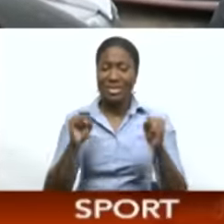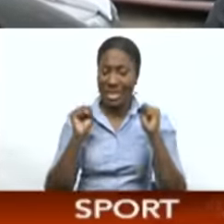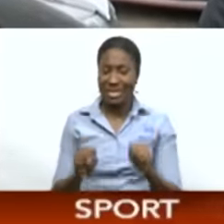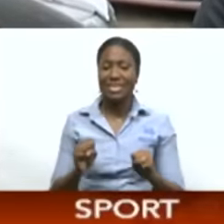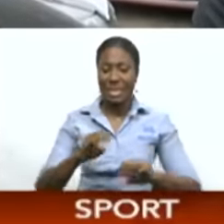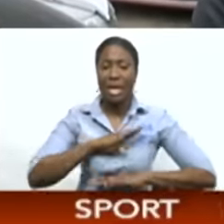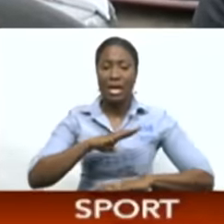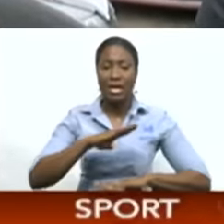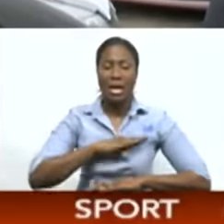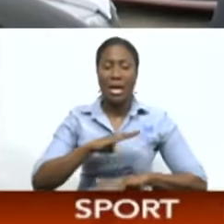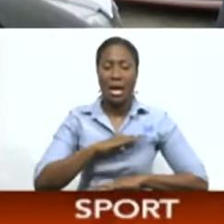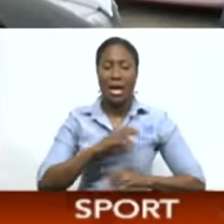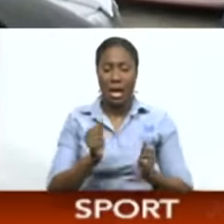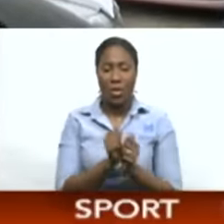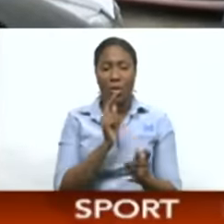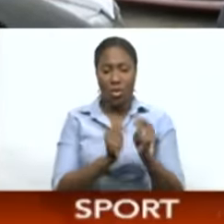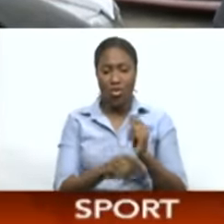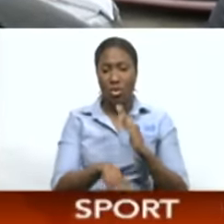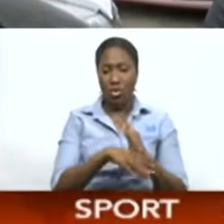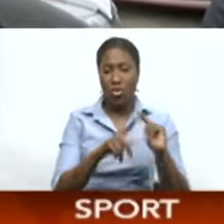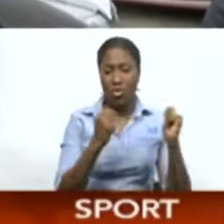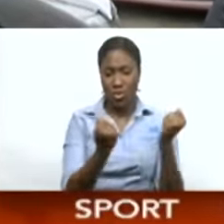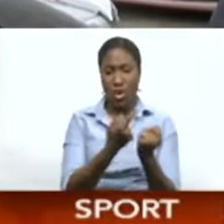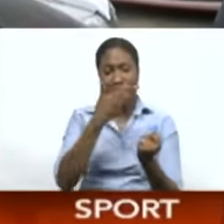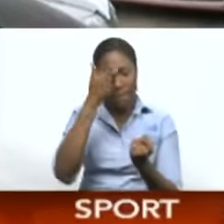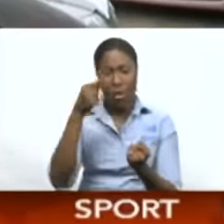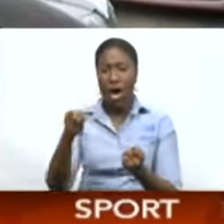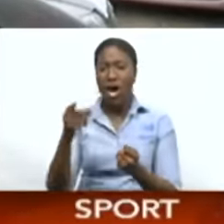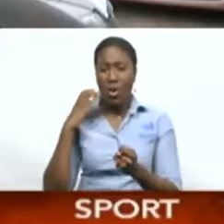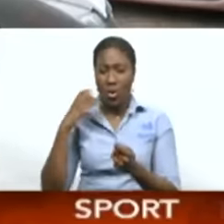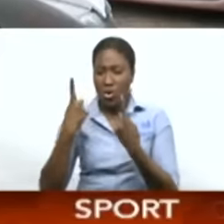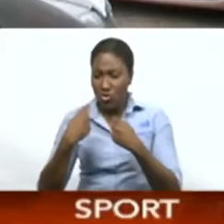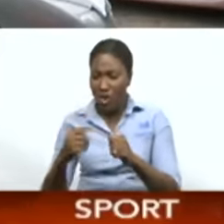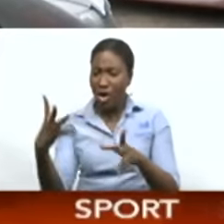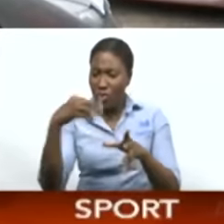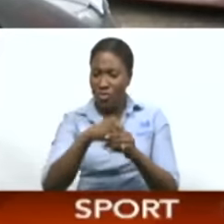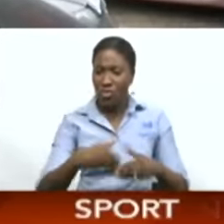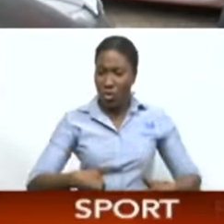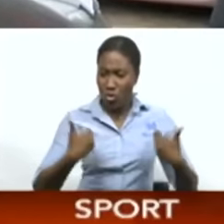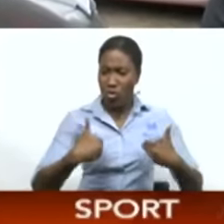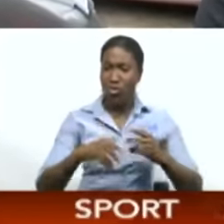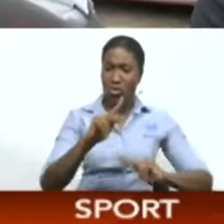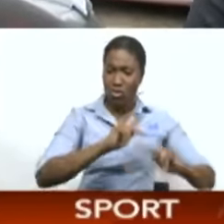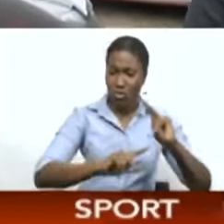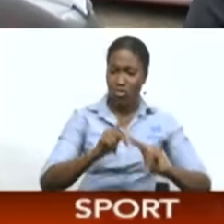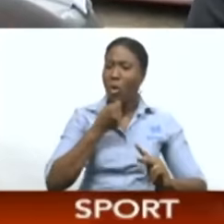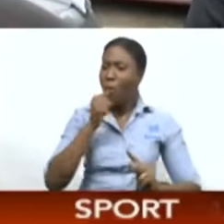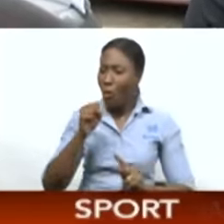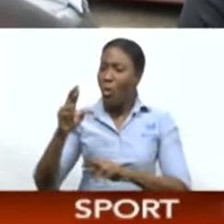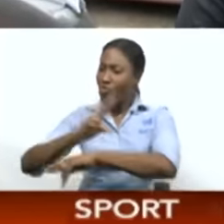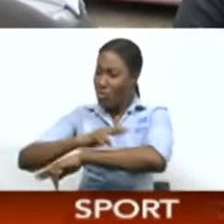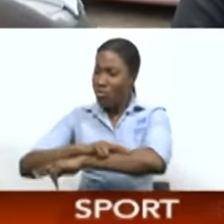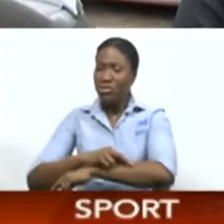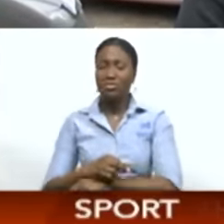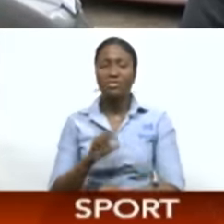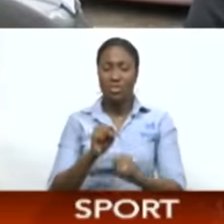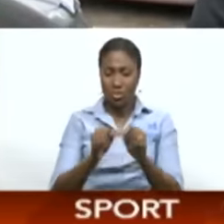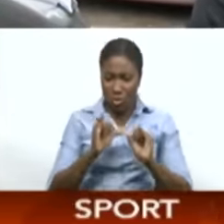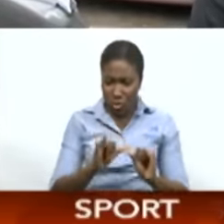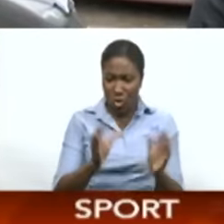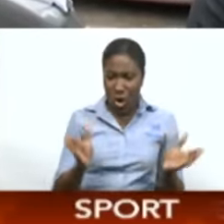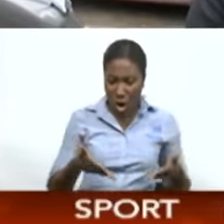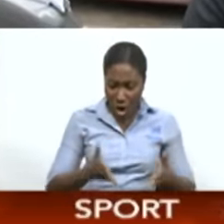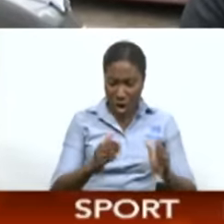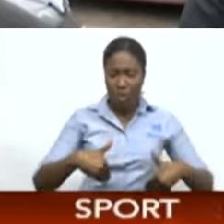right now he's trying more of the youths and, you know, wrestling, more of the older folks. So I think, yeah, once you keep giving the youths a